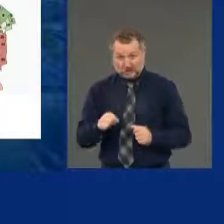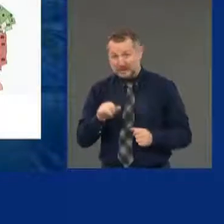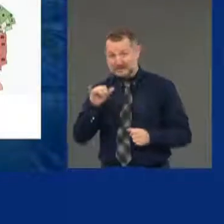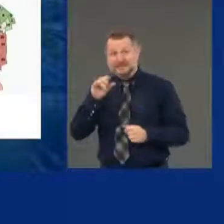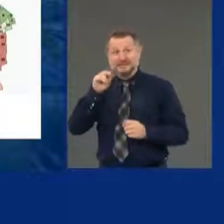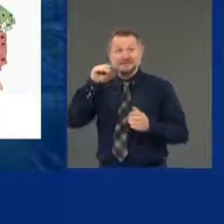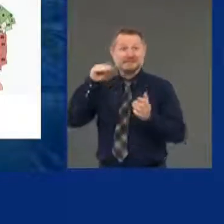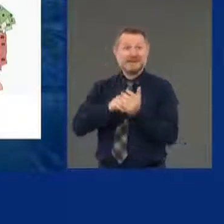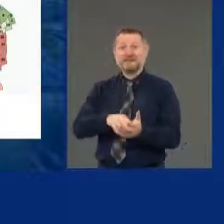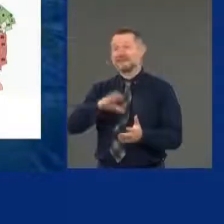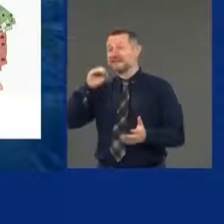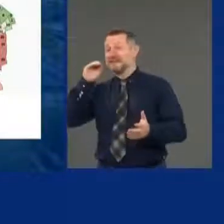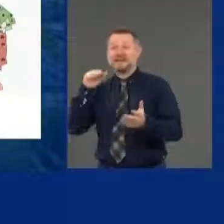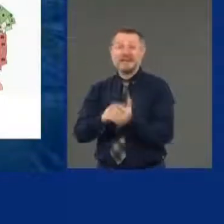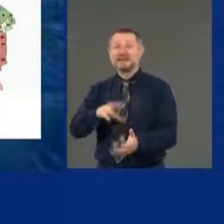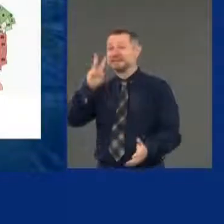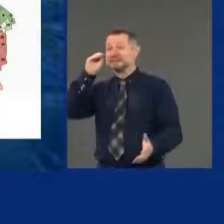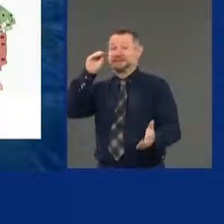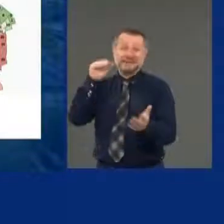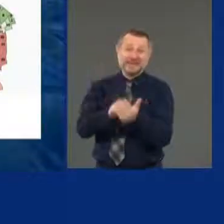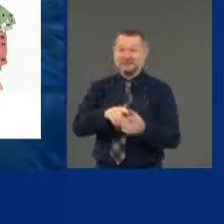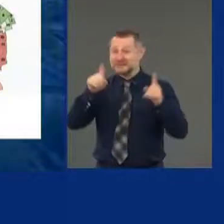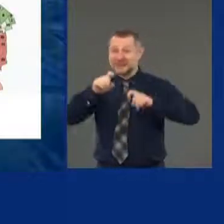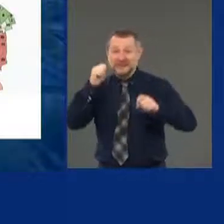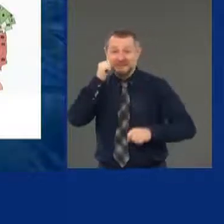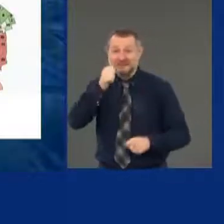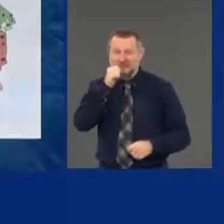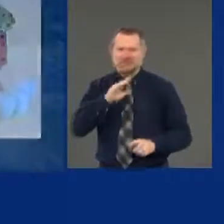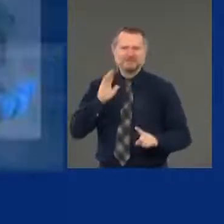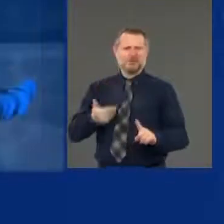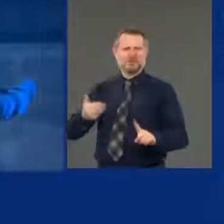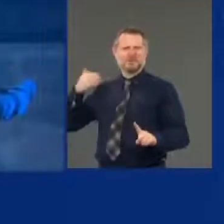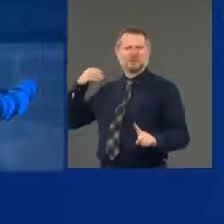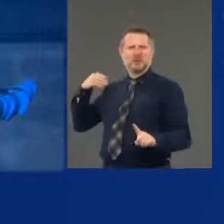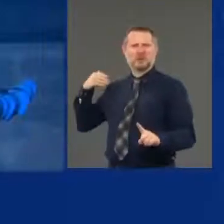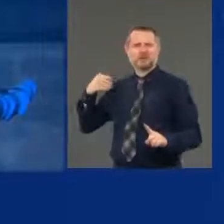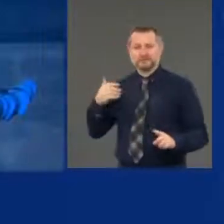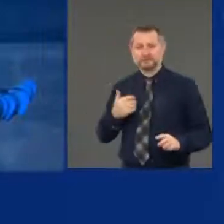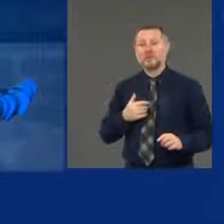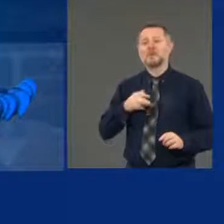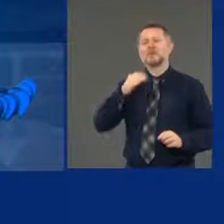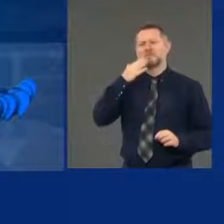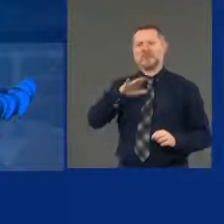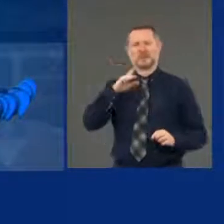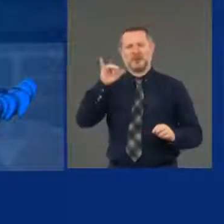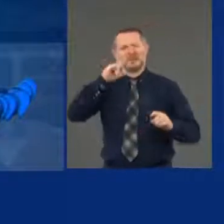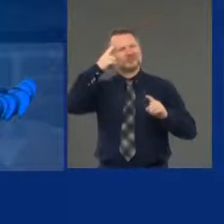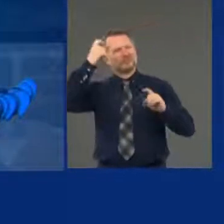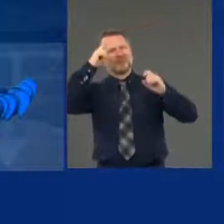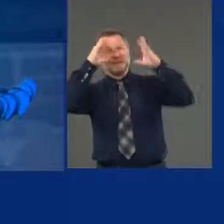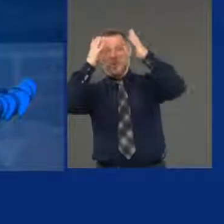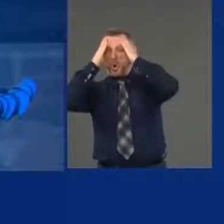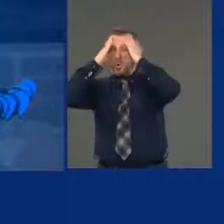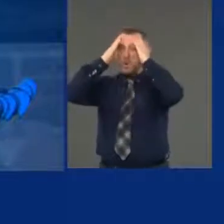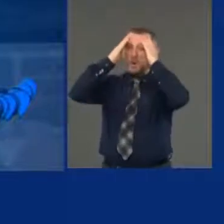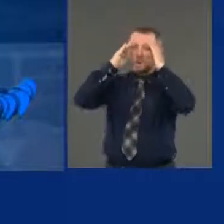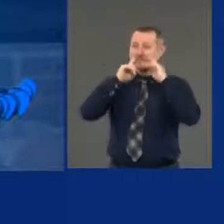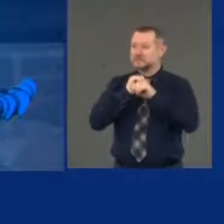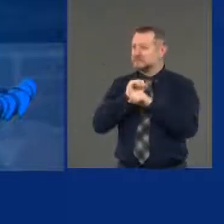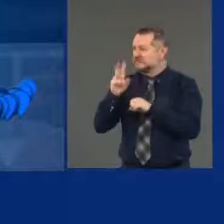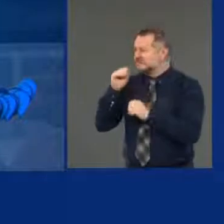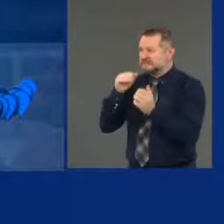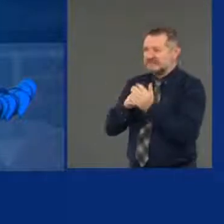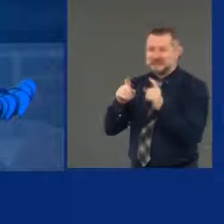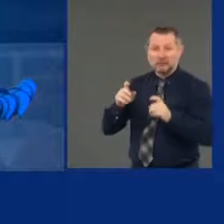never done it. It was an operational and logistical nightmare. And we put up testing sites